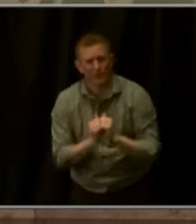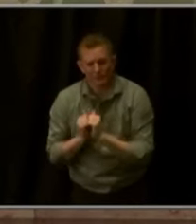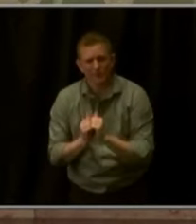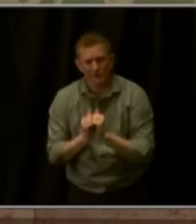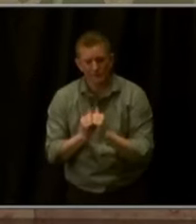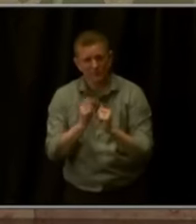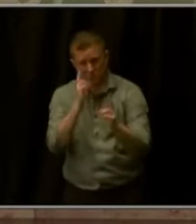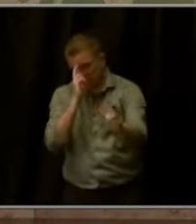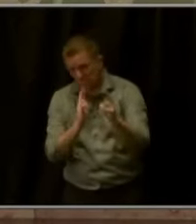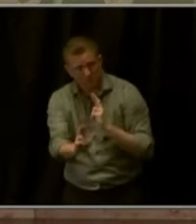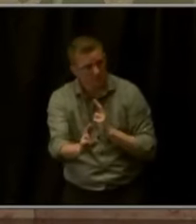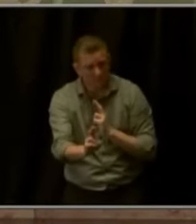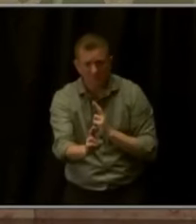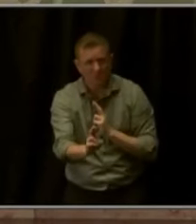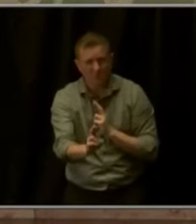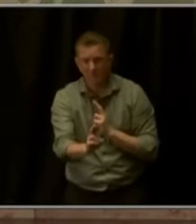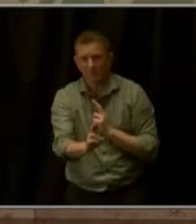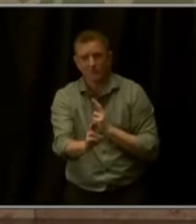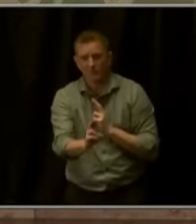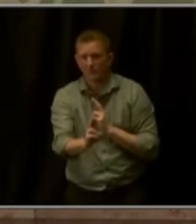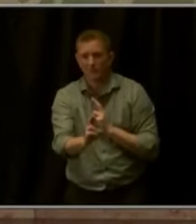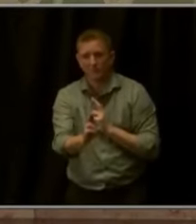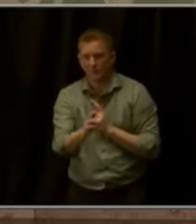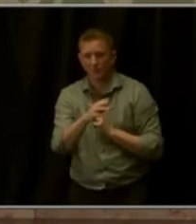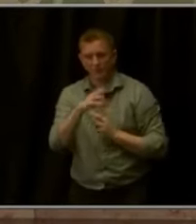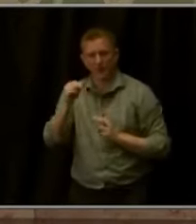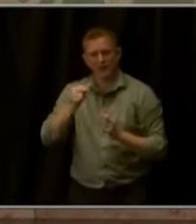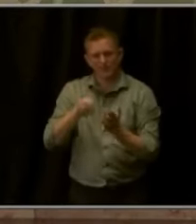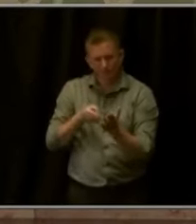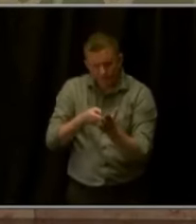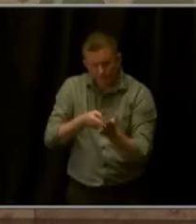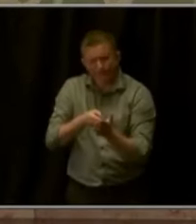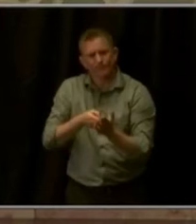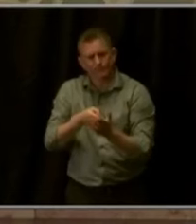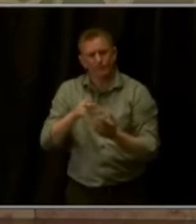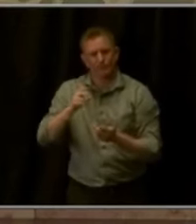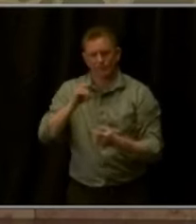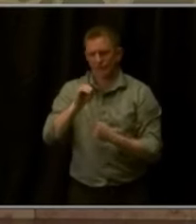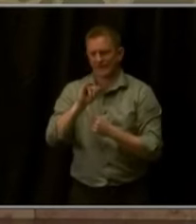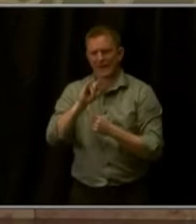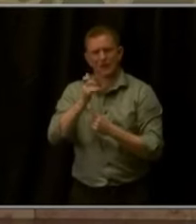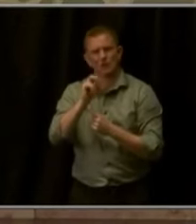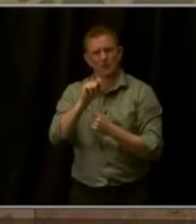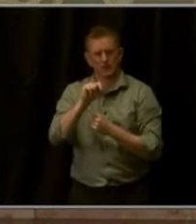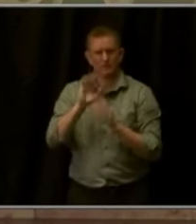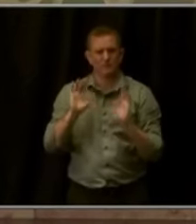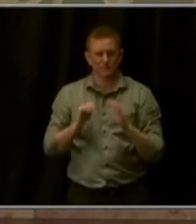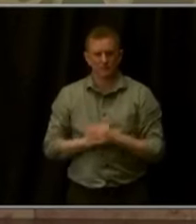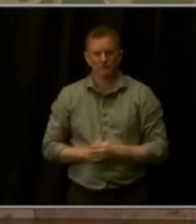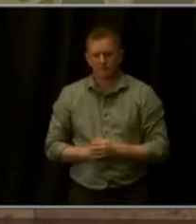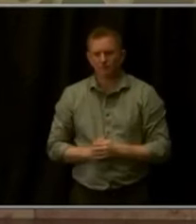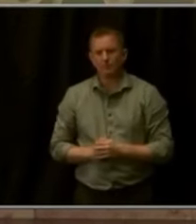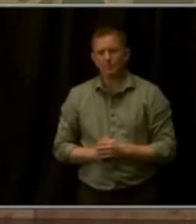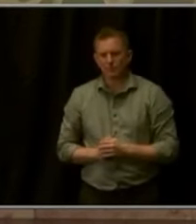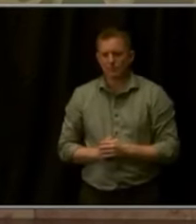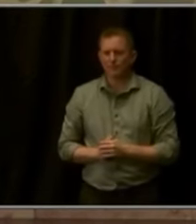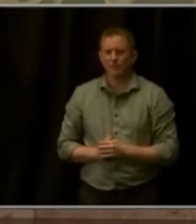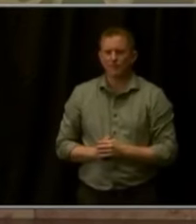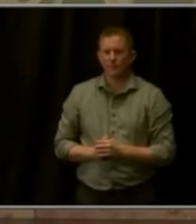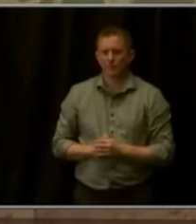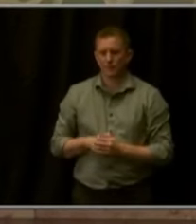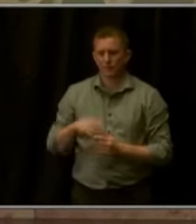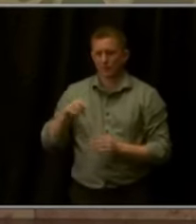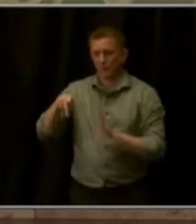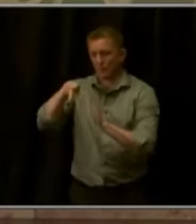with dignity. When that's no longer possible, when policy arguments become personal attacks and when